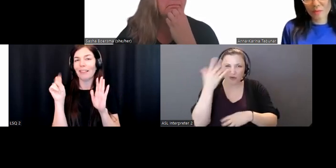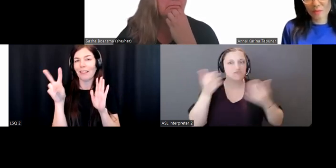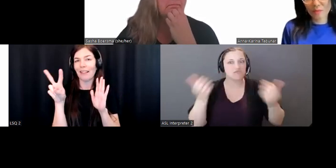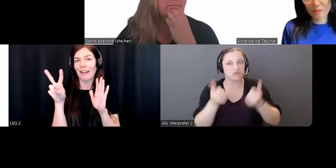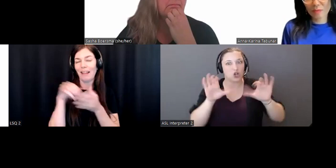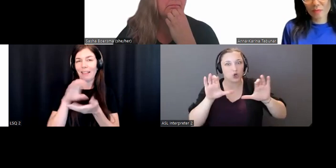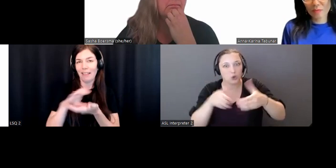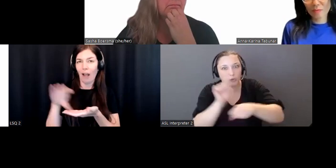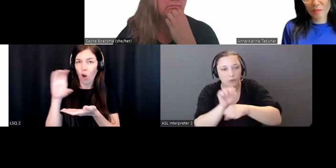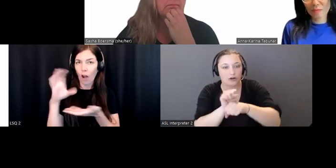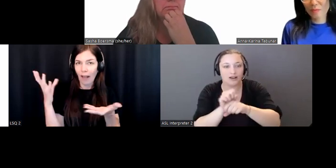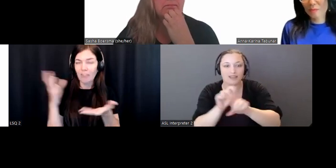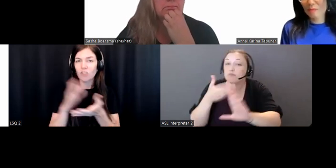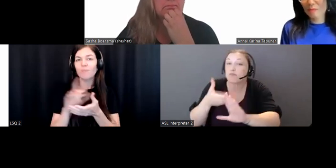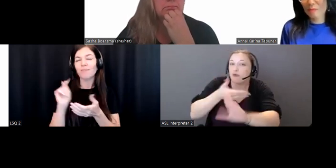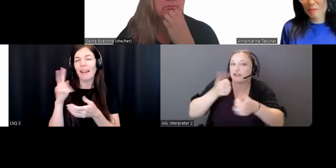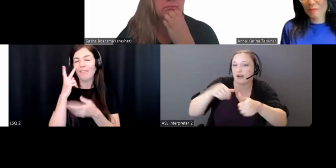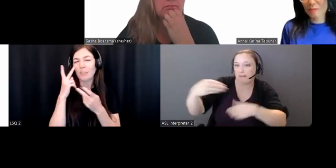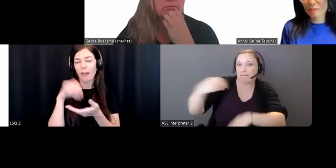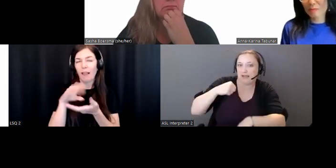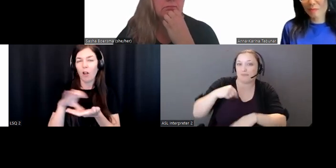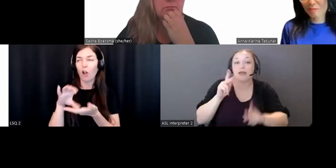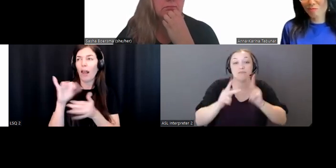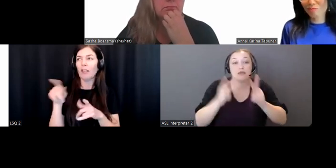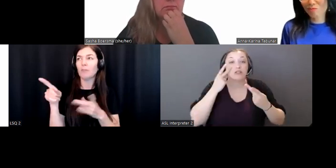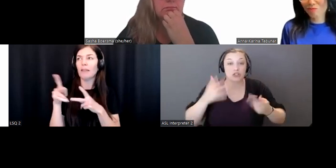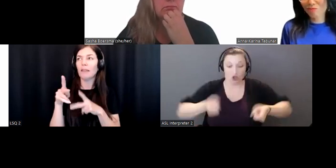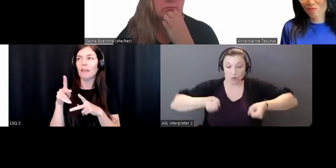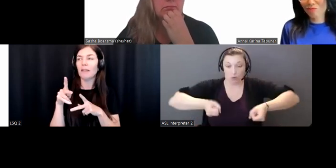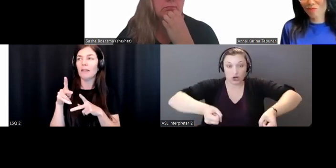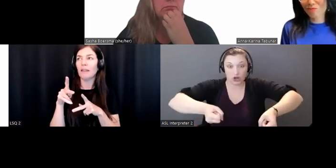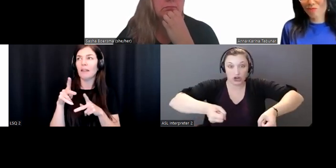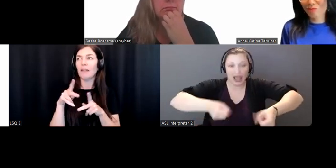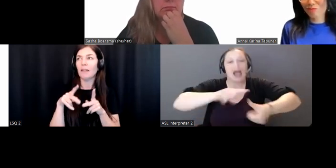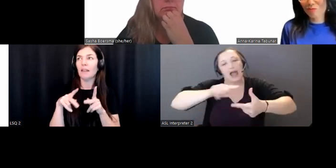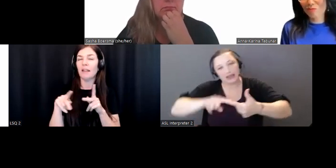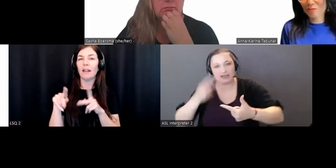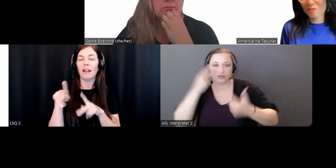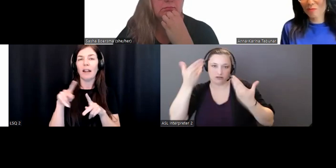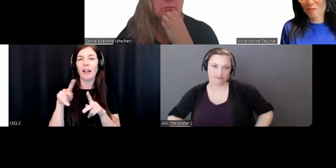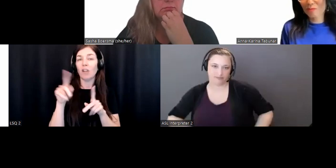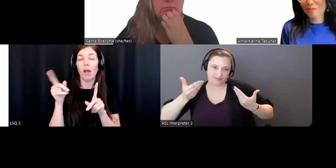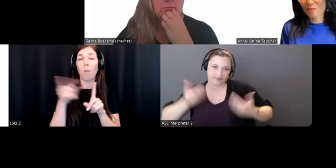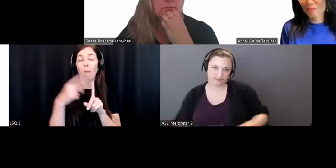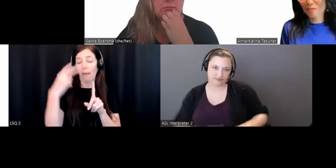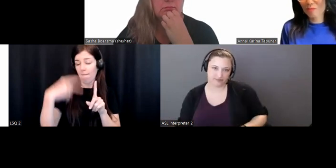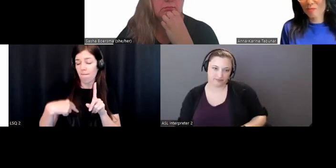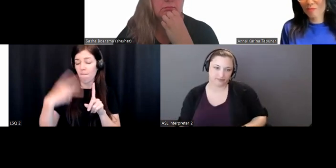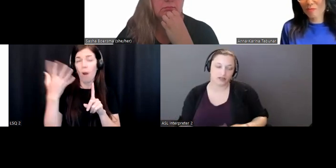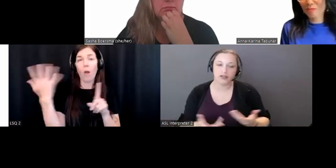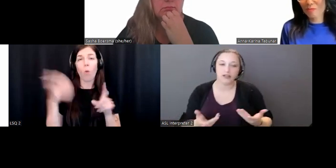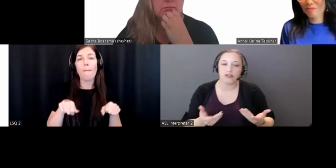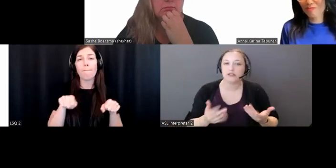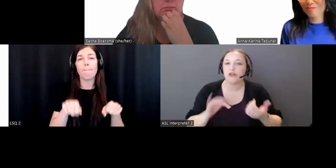any paid position. People saw my walker before they saw me as a person. How do we bring down